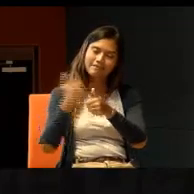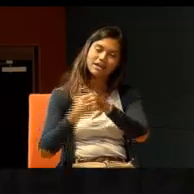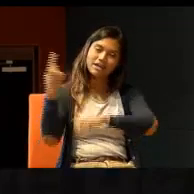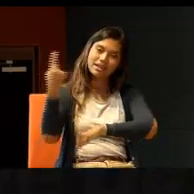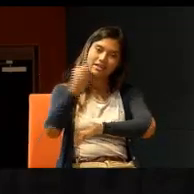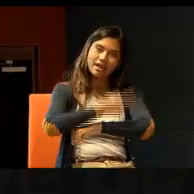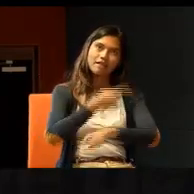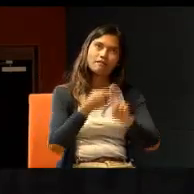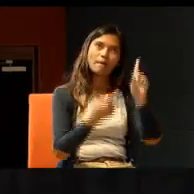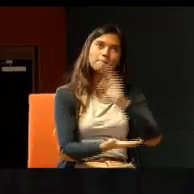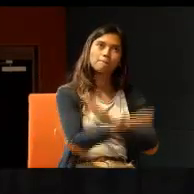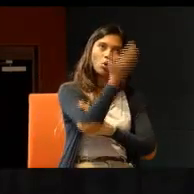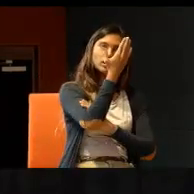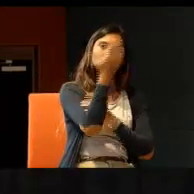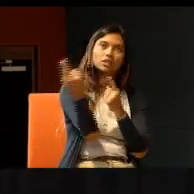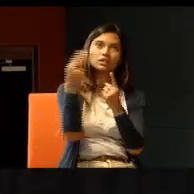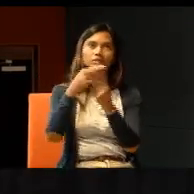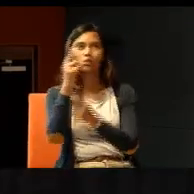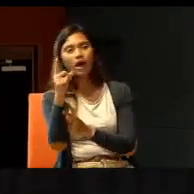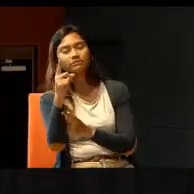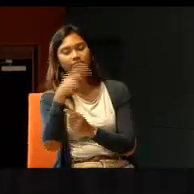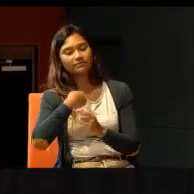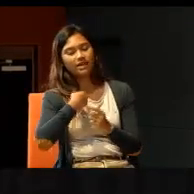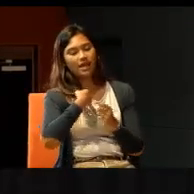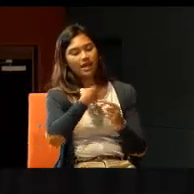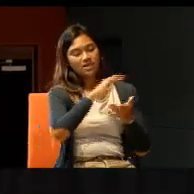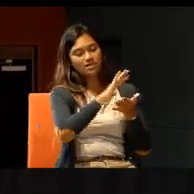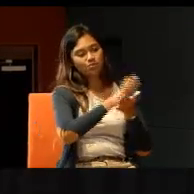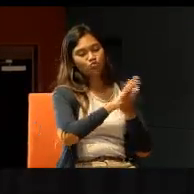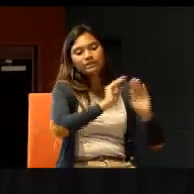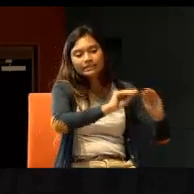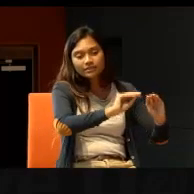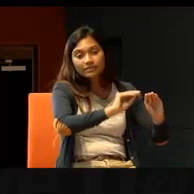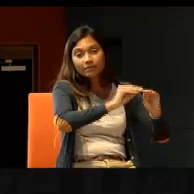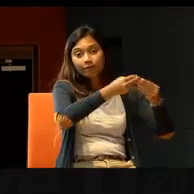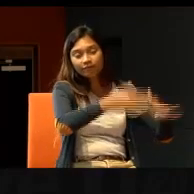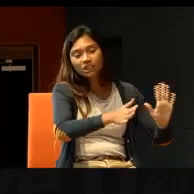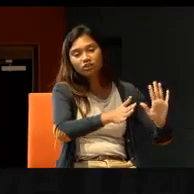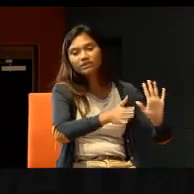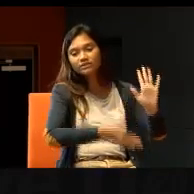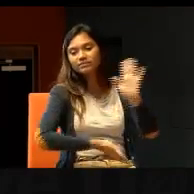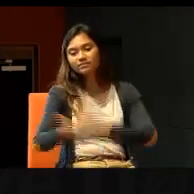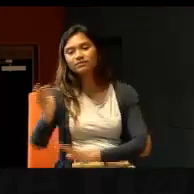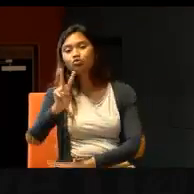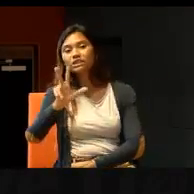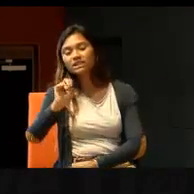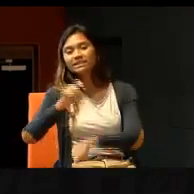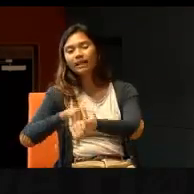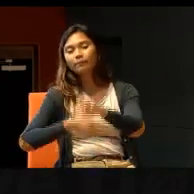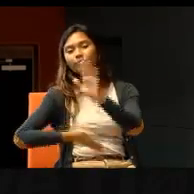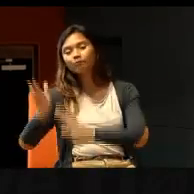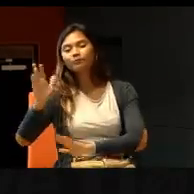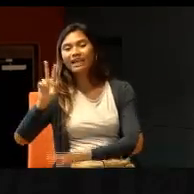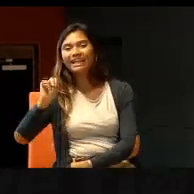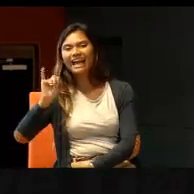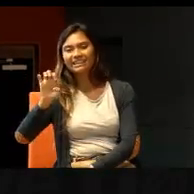from morning, until one, I was in school teaching. Then, 2.30 onwards, I would rush already to NIE, to